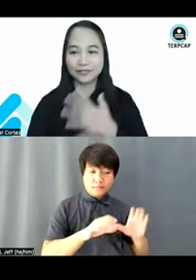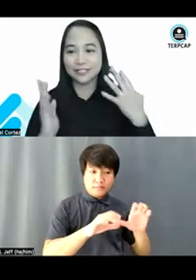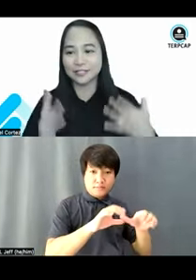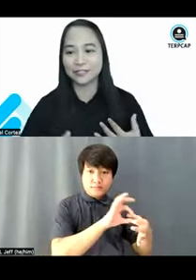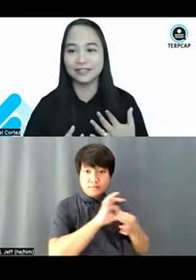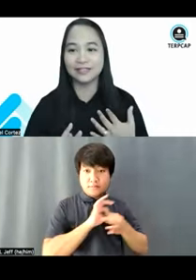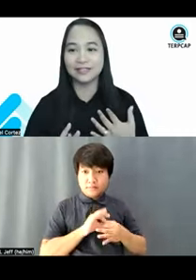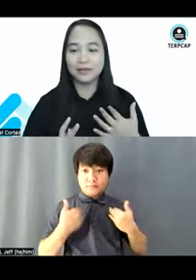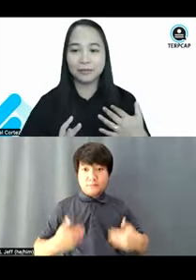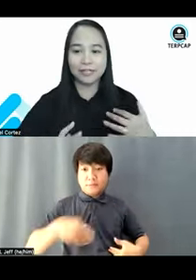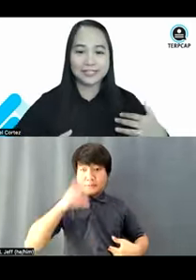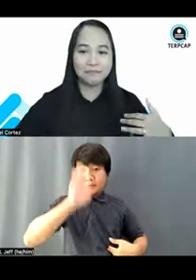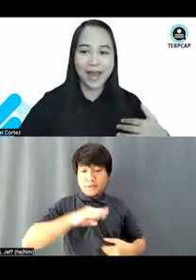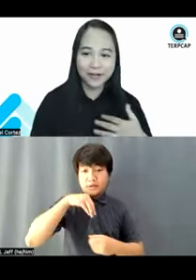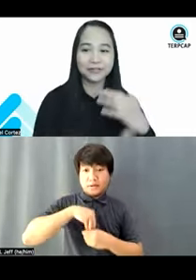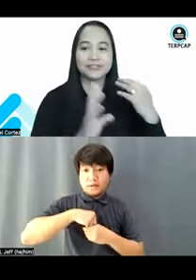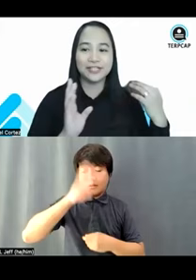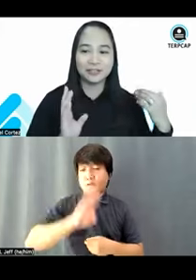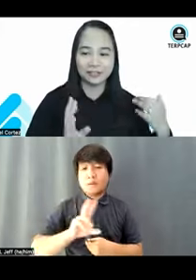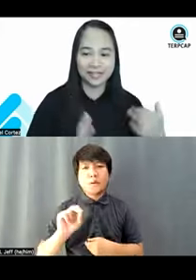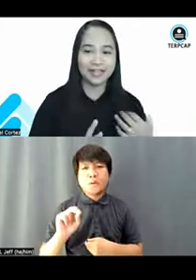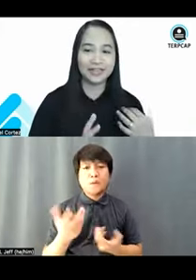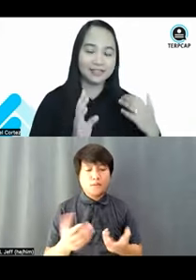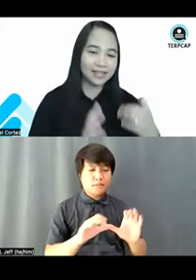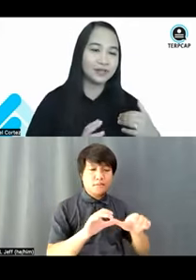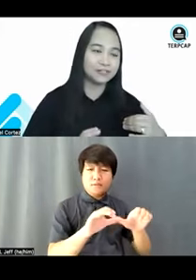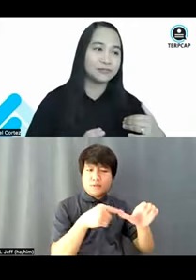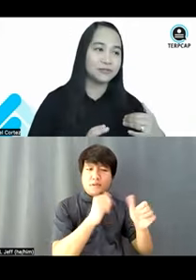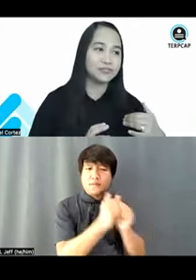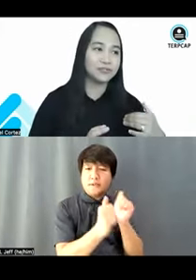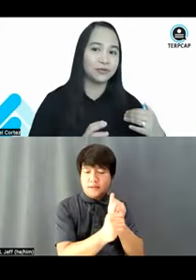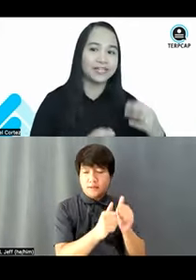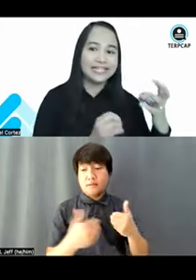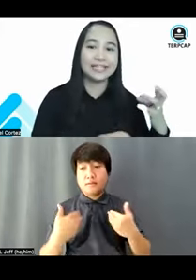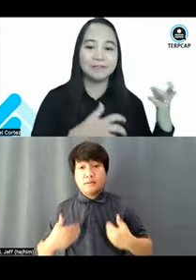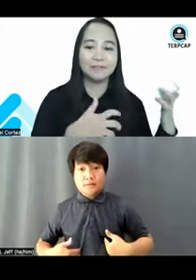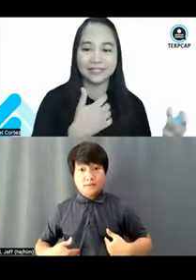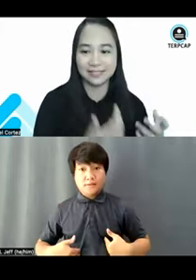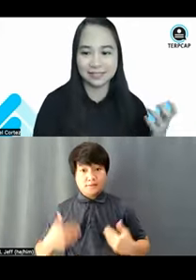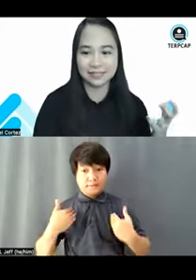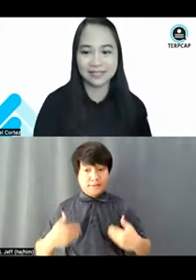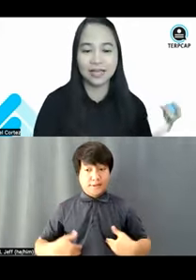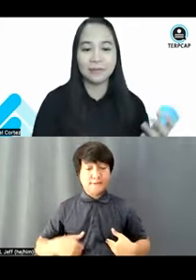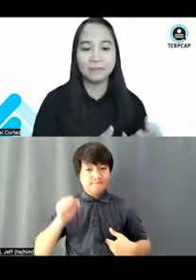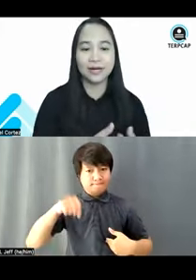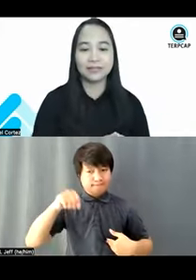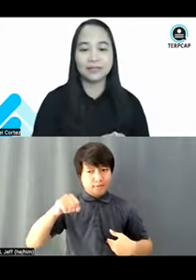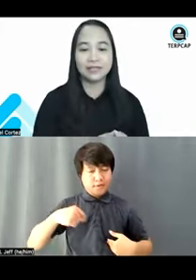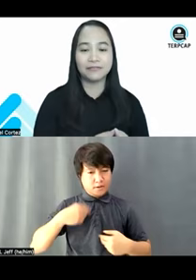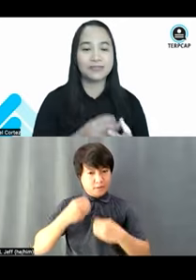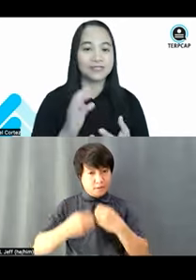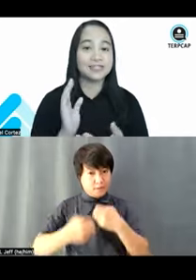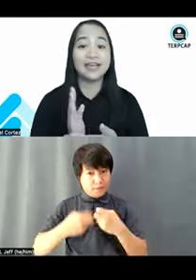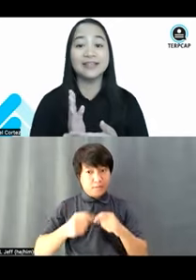health condition, plus barriers in your life, and that contributes to your inabilities. But